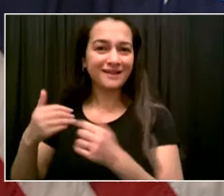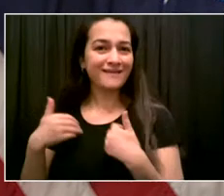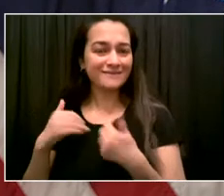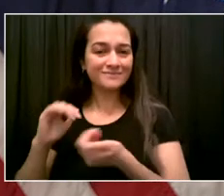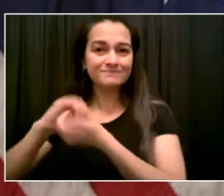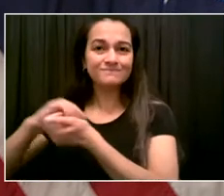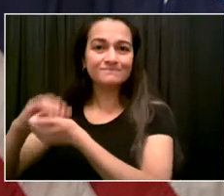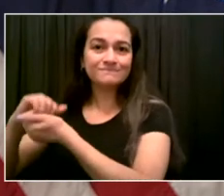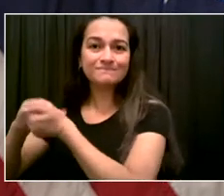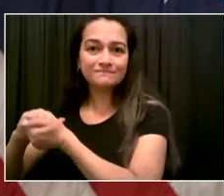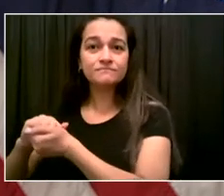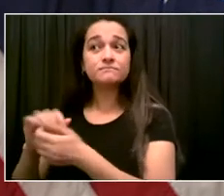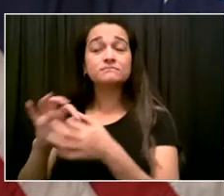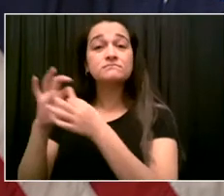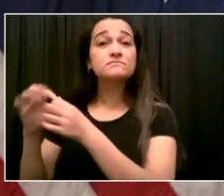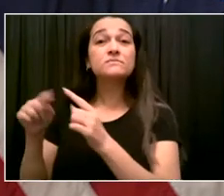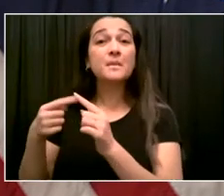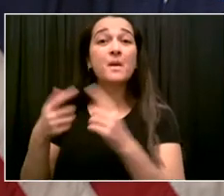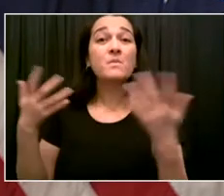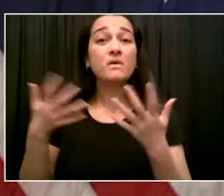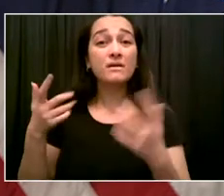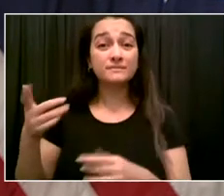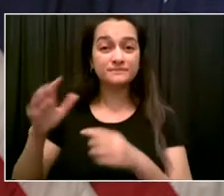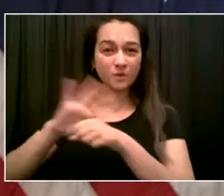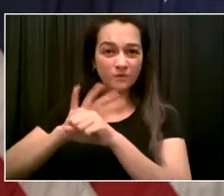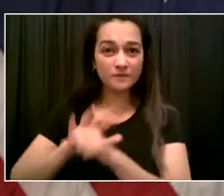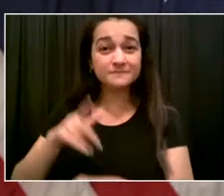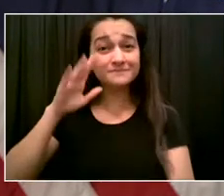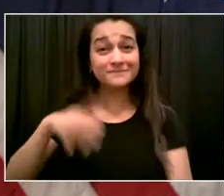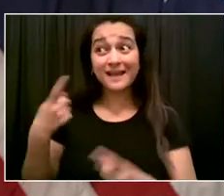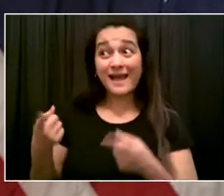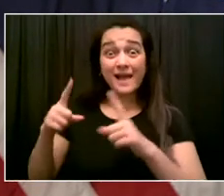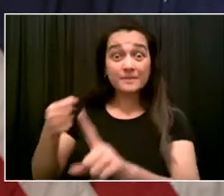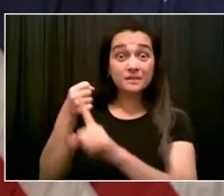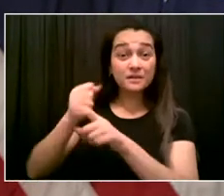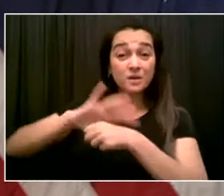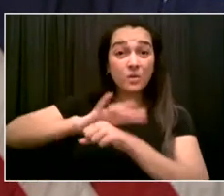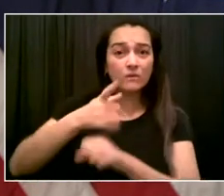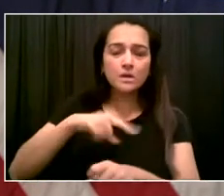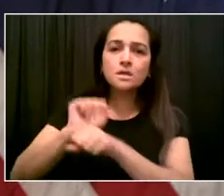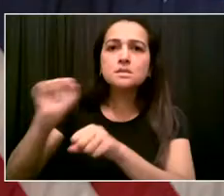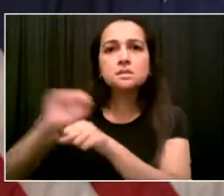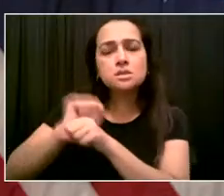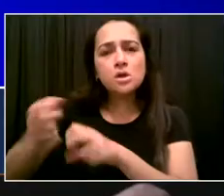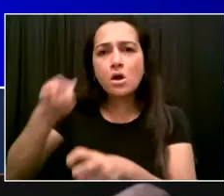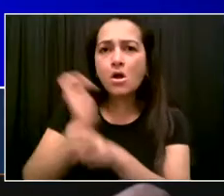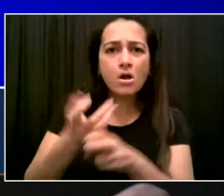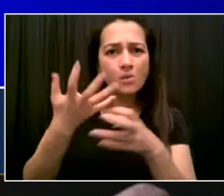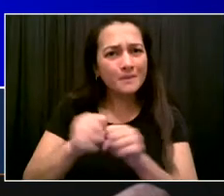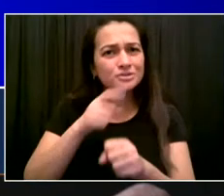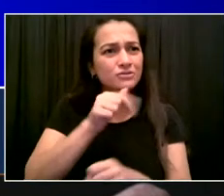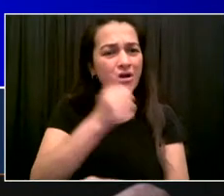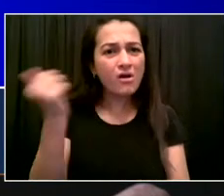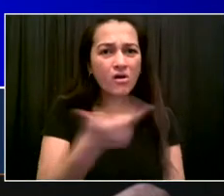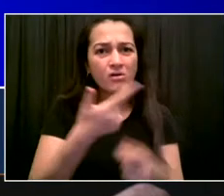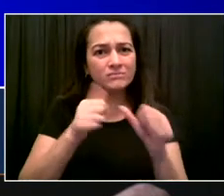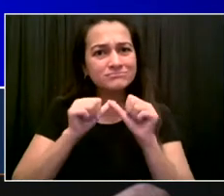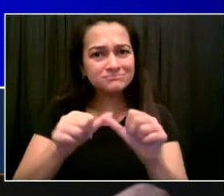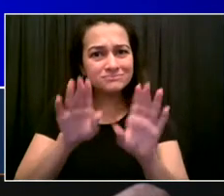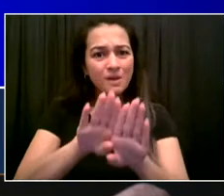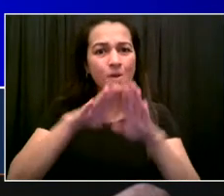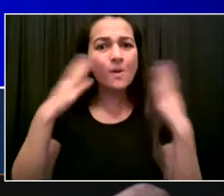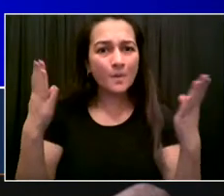appointment to apply for IDNYC card in person or at the enrollment center. Most